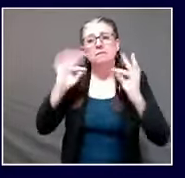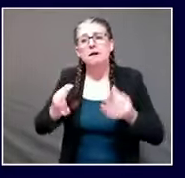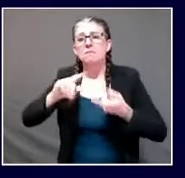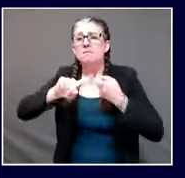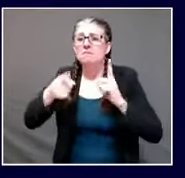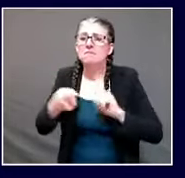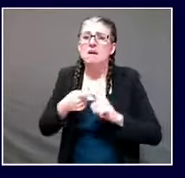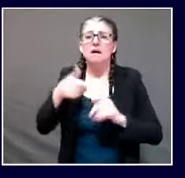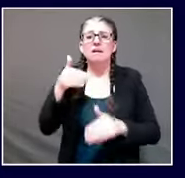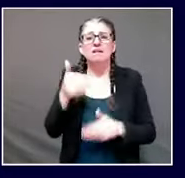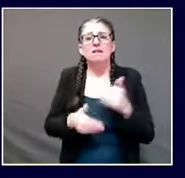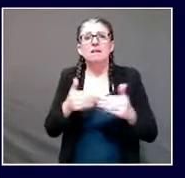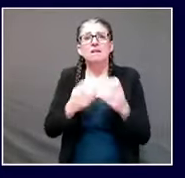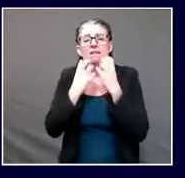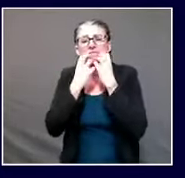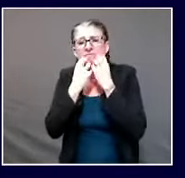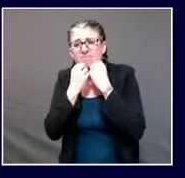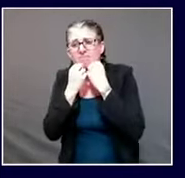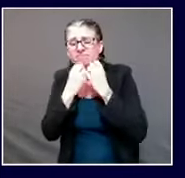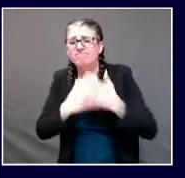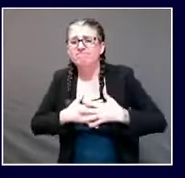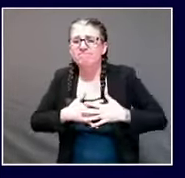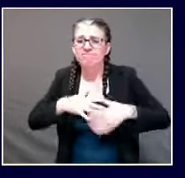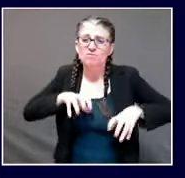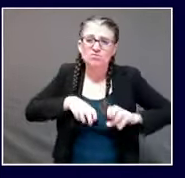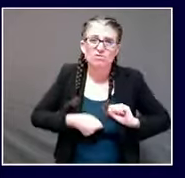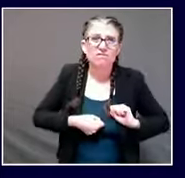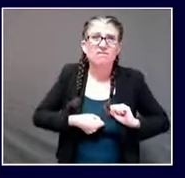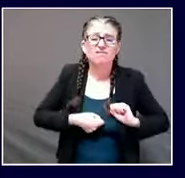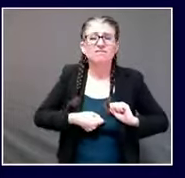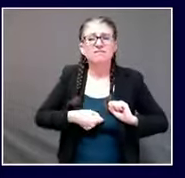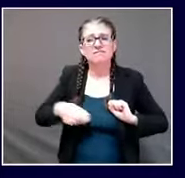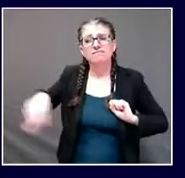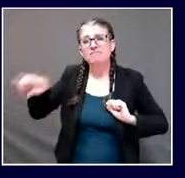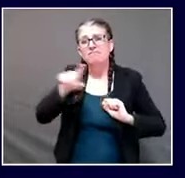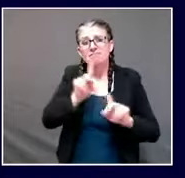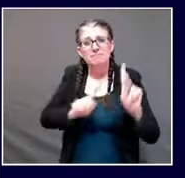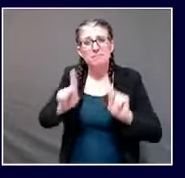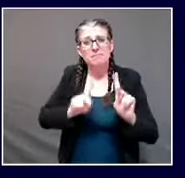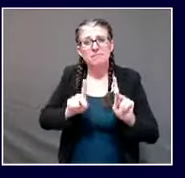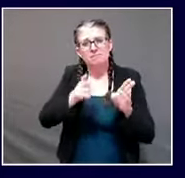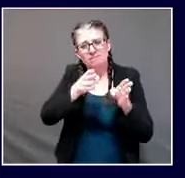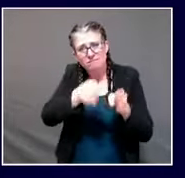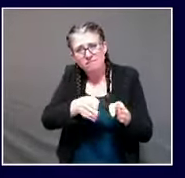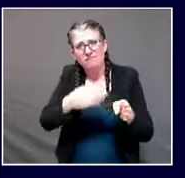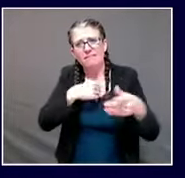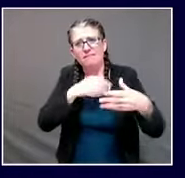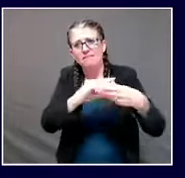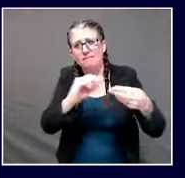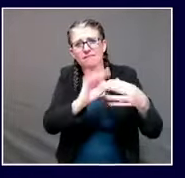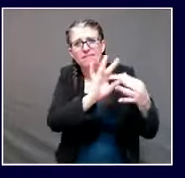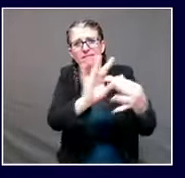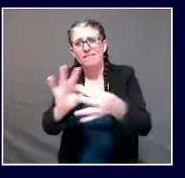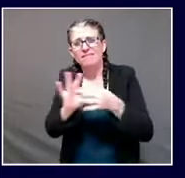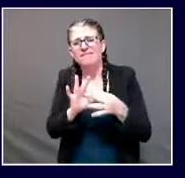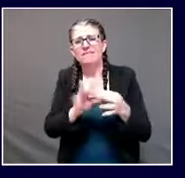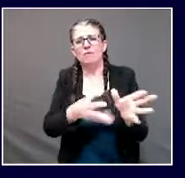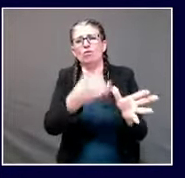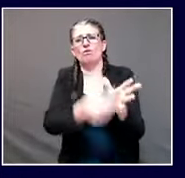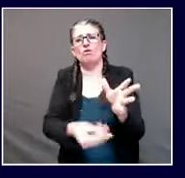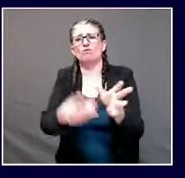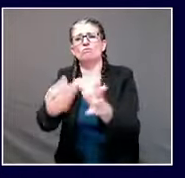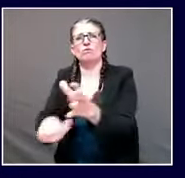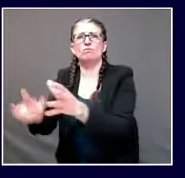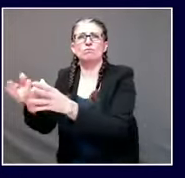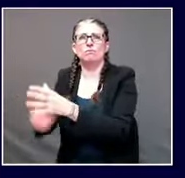individuals who have died with COVID-19 during this time of their grief, especially during a week where we all